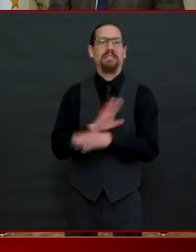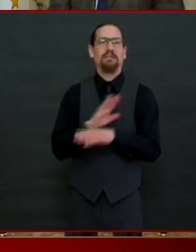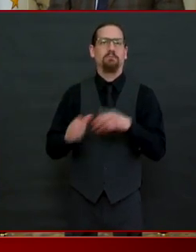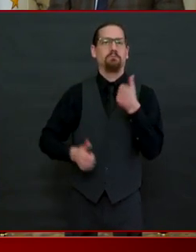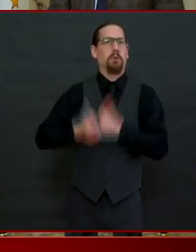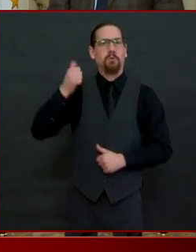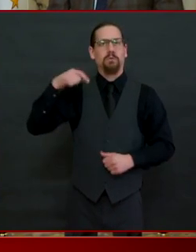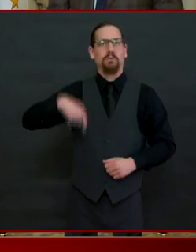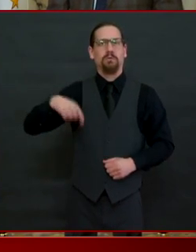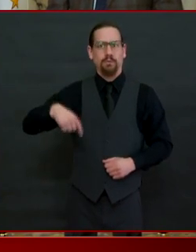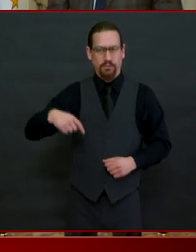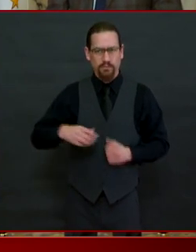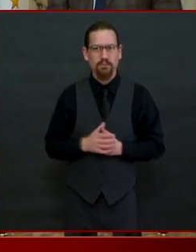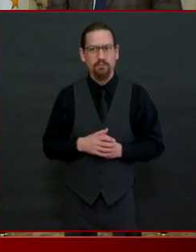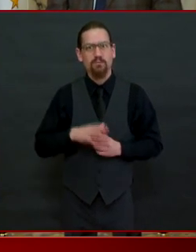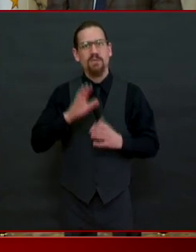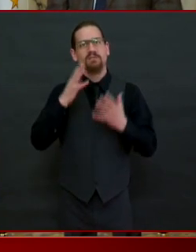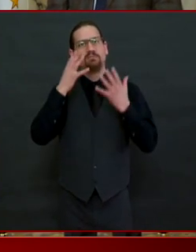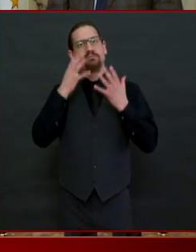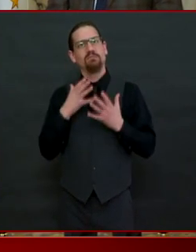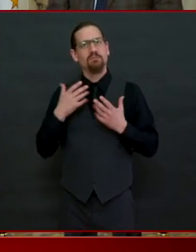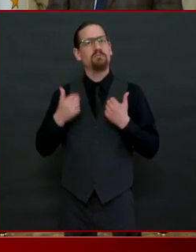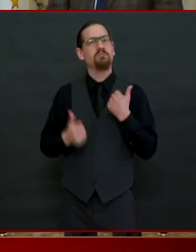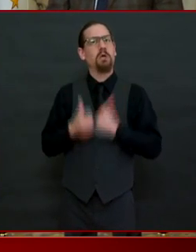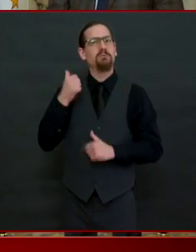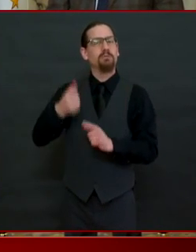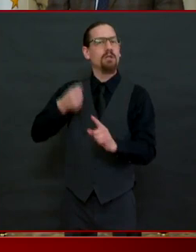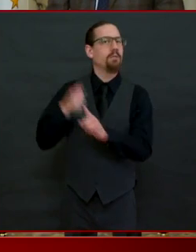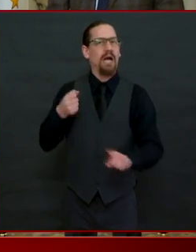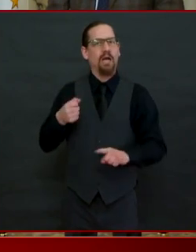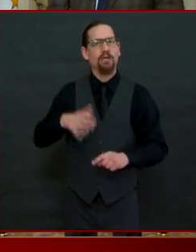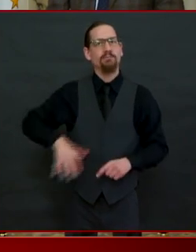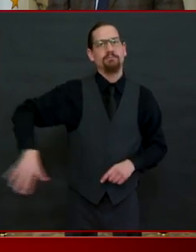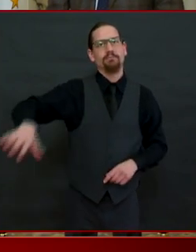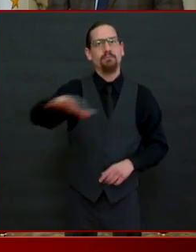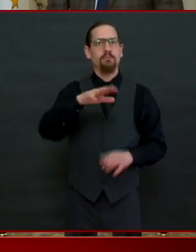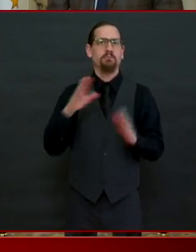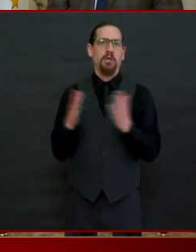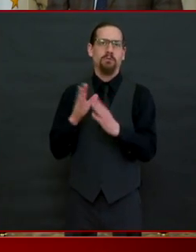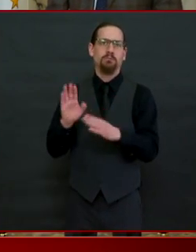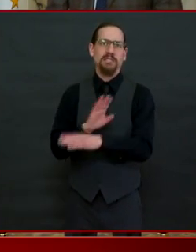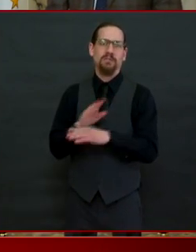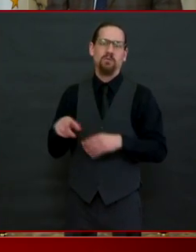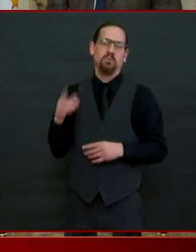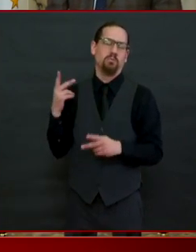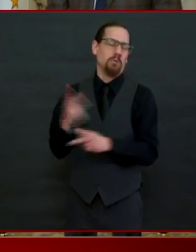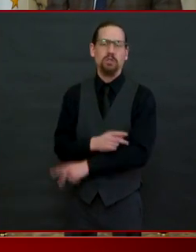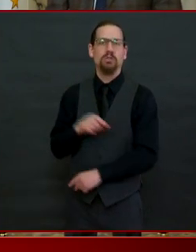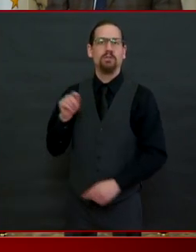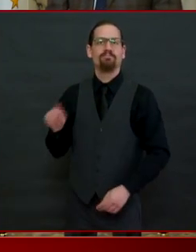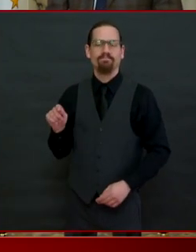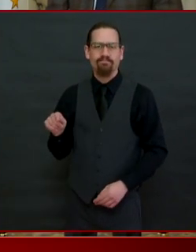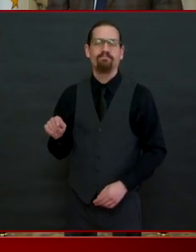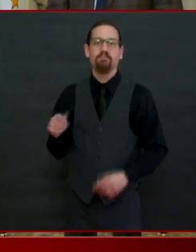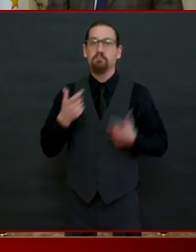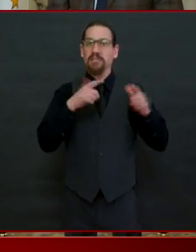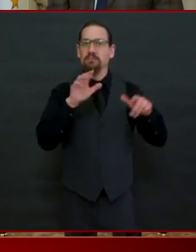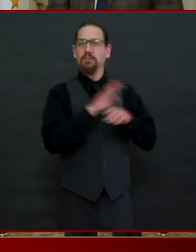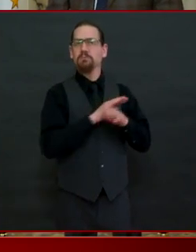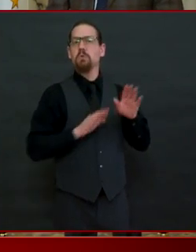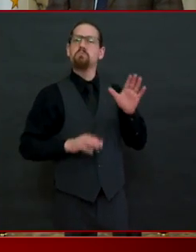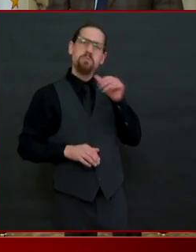unfortunately that has been who's been hit the hardest in this is the smallest businesses so we also have to be very thoughtful